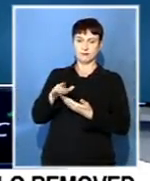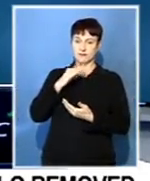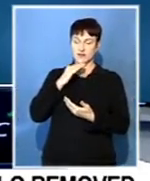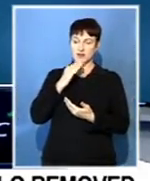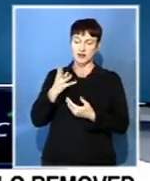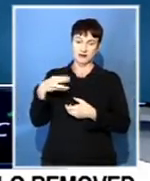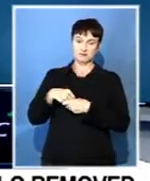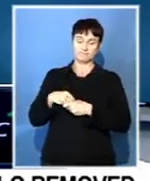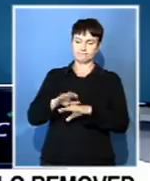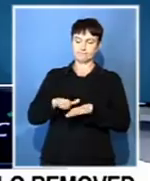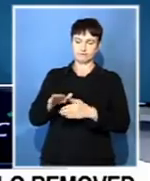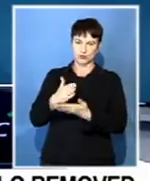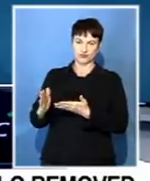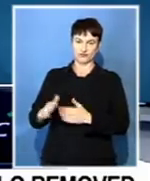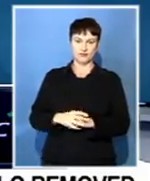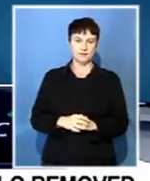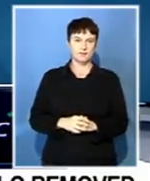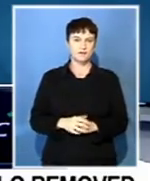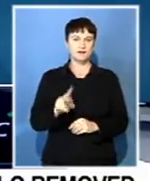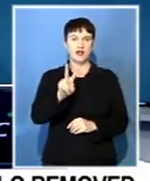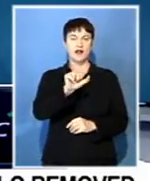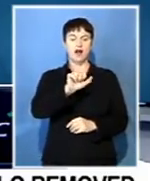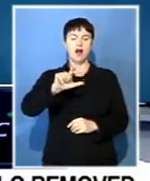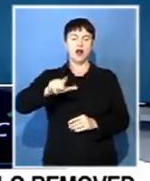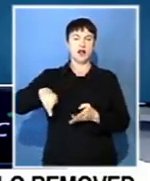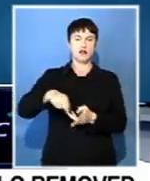removed tonight. Residents along the banks of the Vol River are being warned.